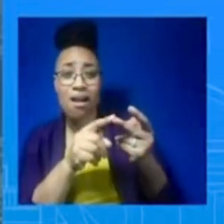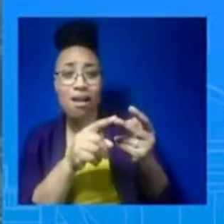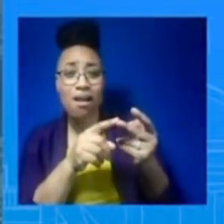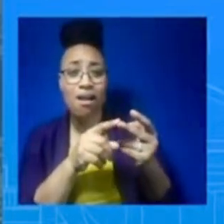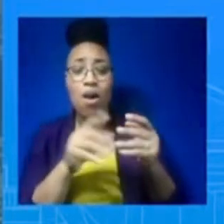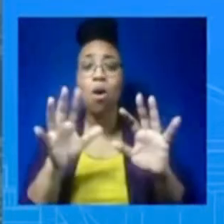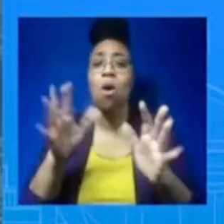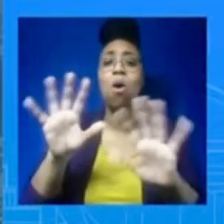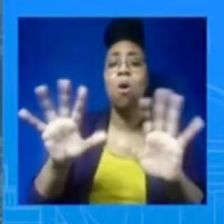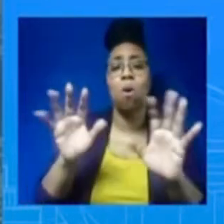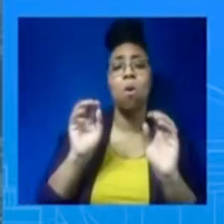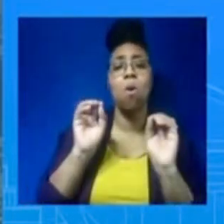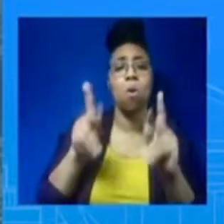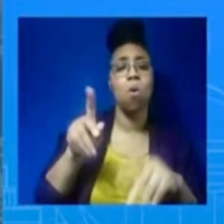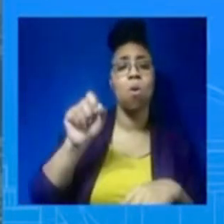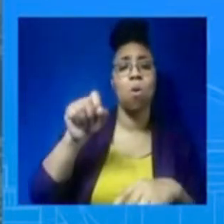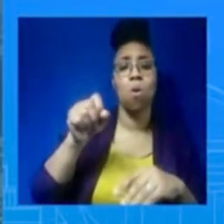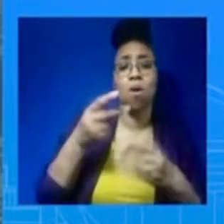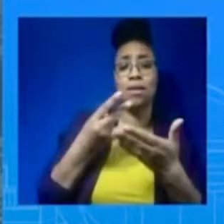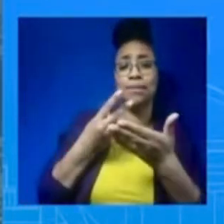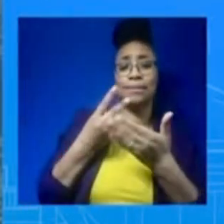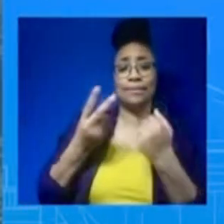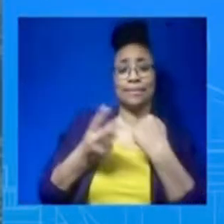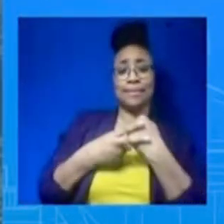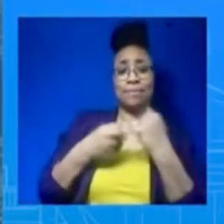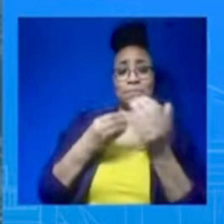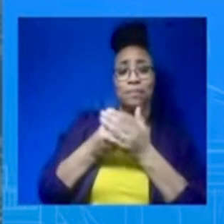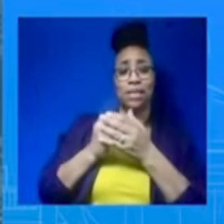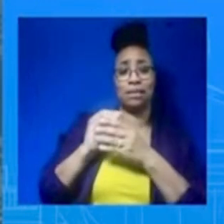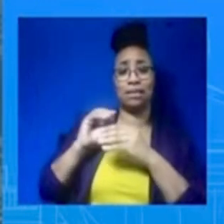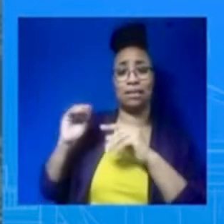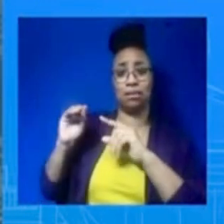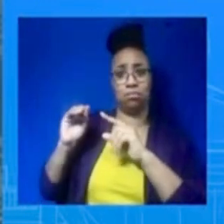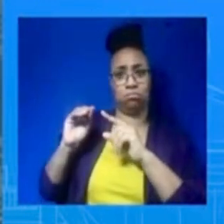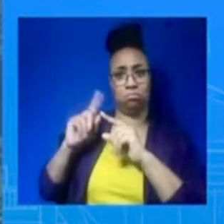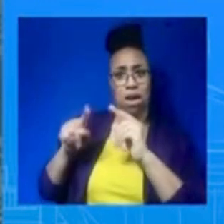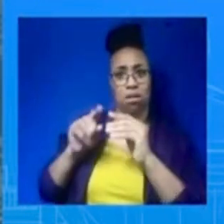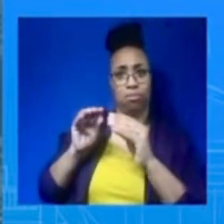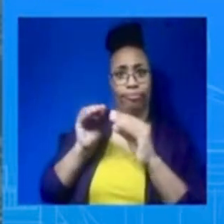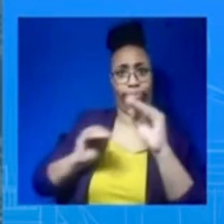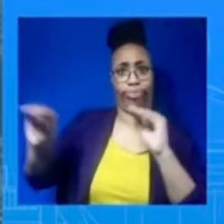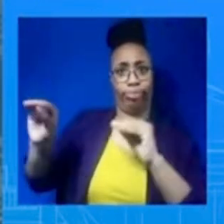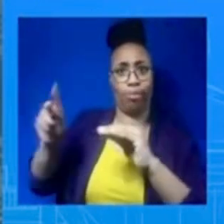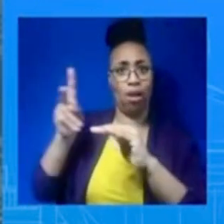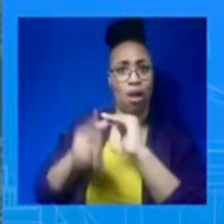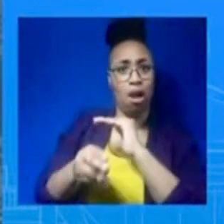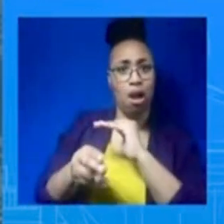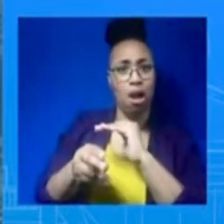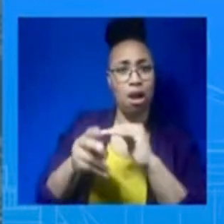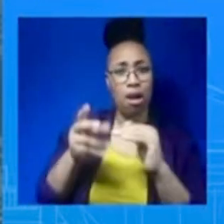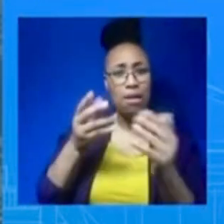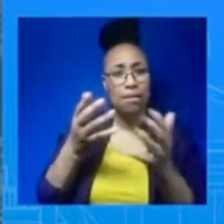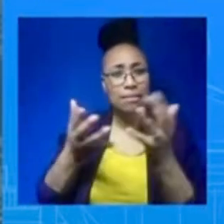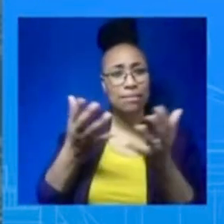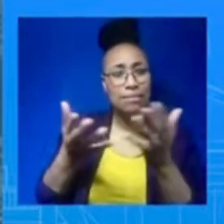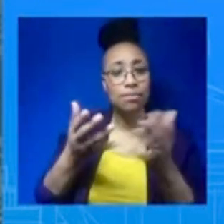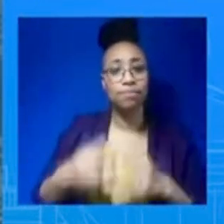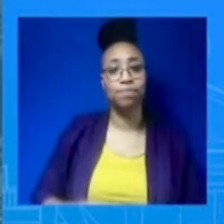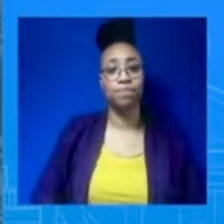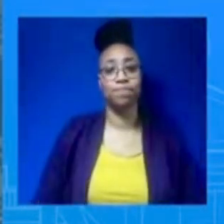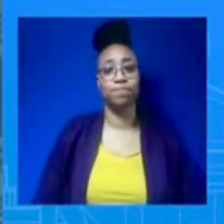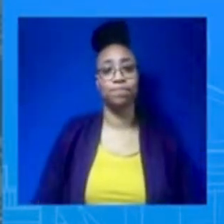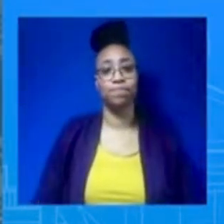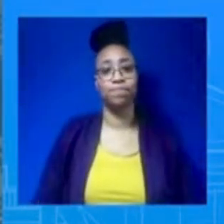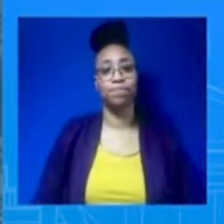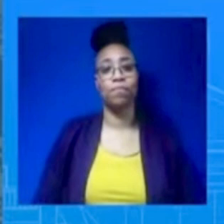the President is. I want to be very careful here because, and as you know, the President's going to put forth his budget on March